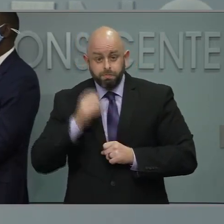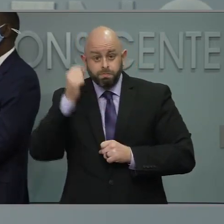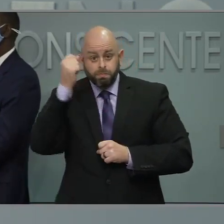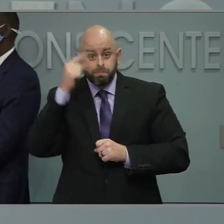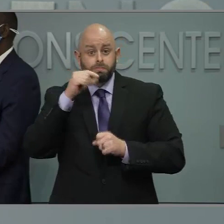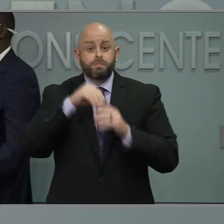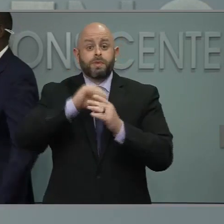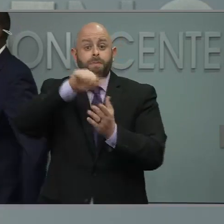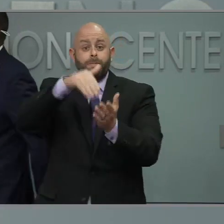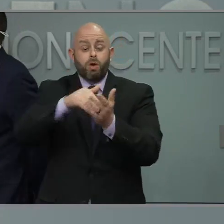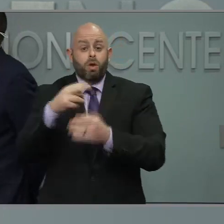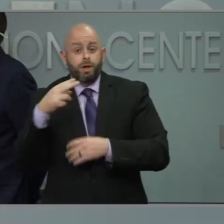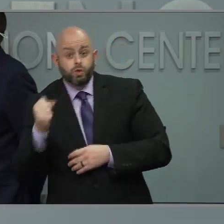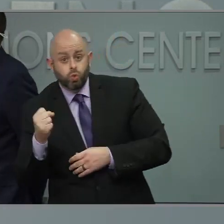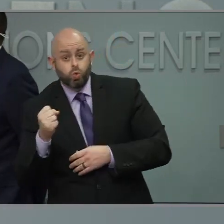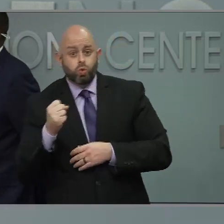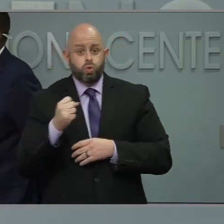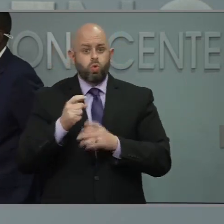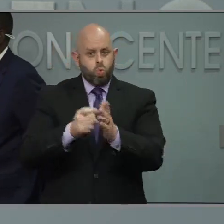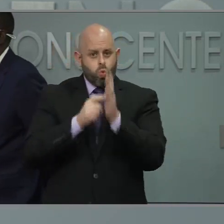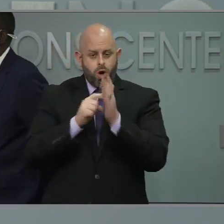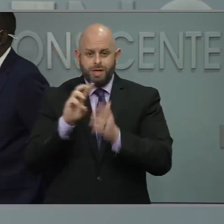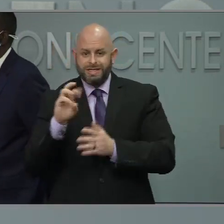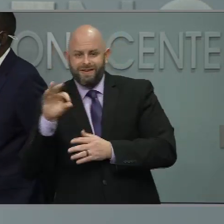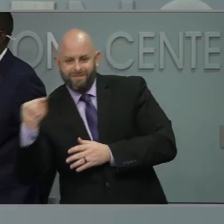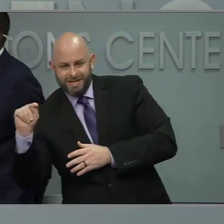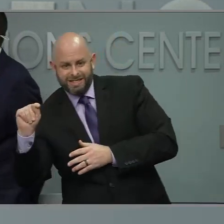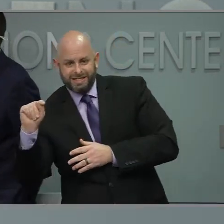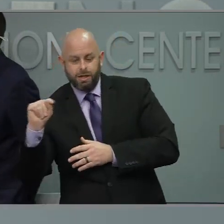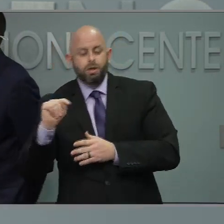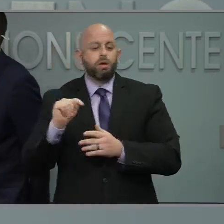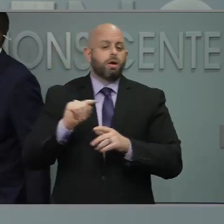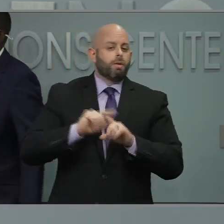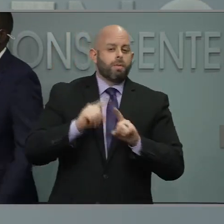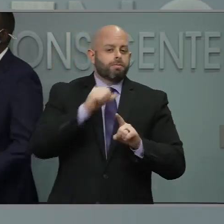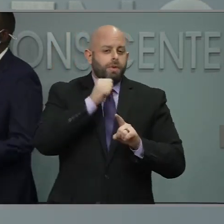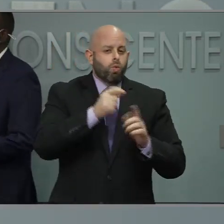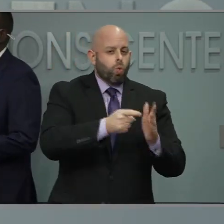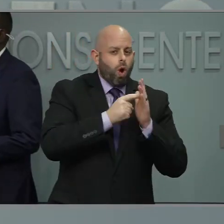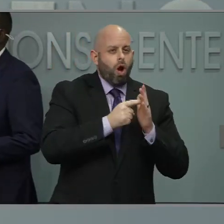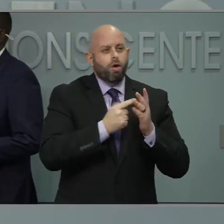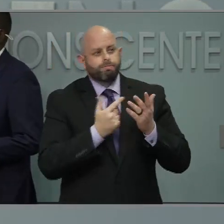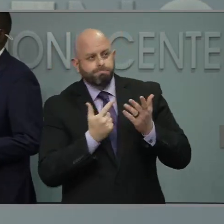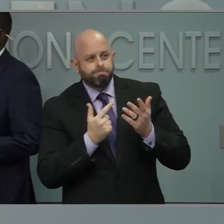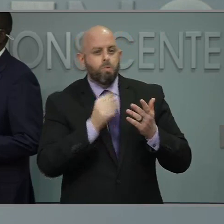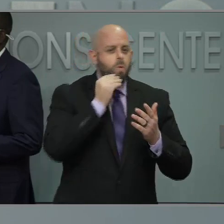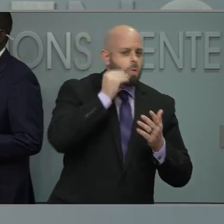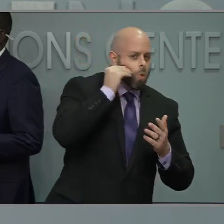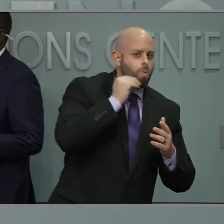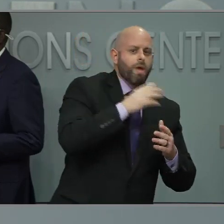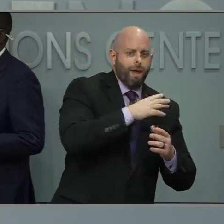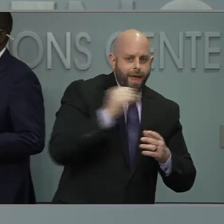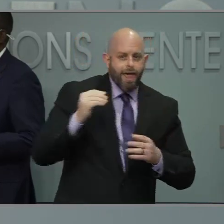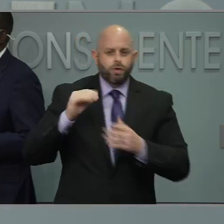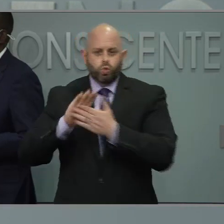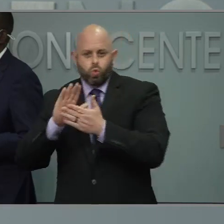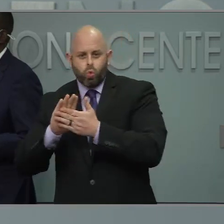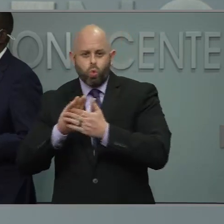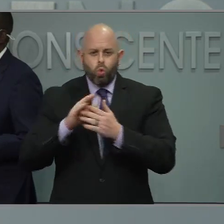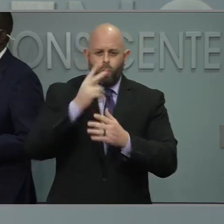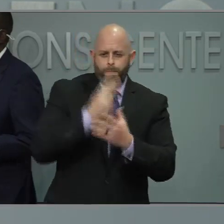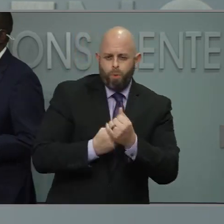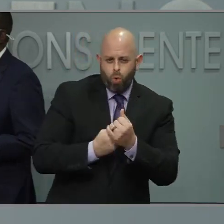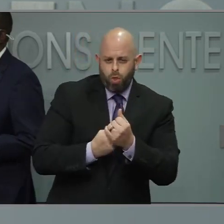a district to necessarily be hybrid. It does require them to have that six feet of distance. But